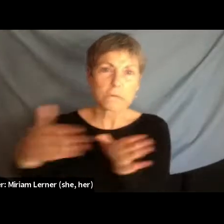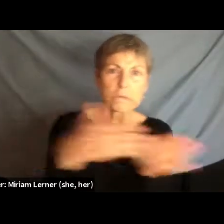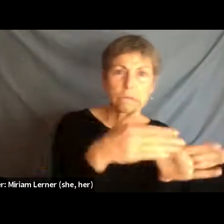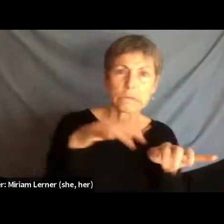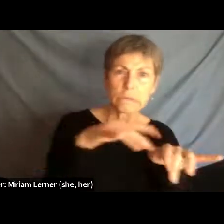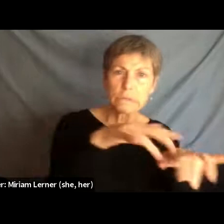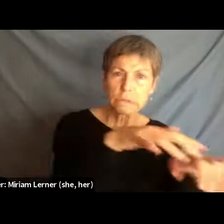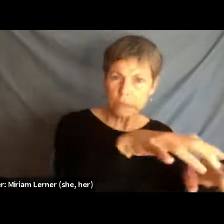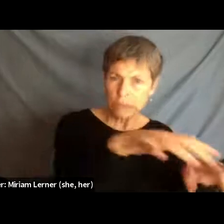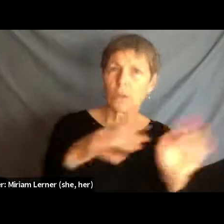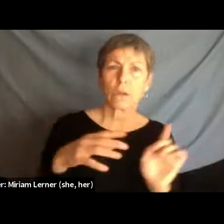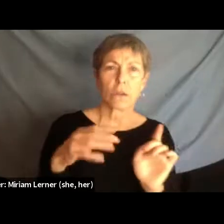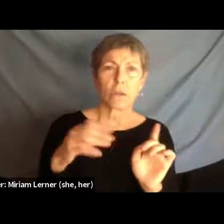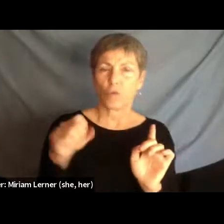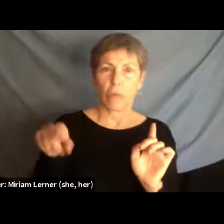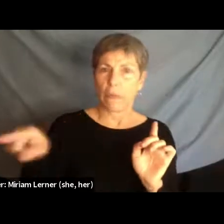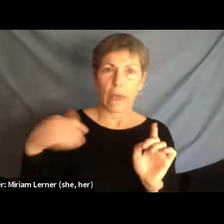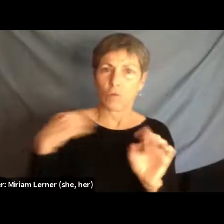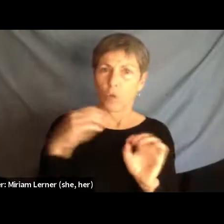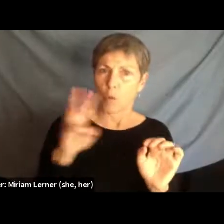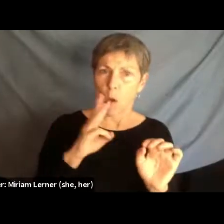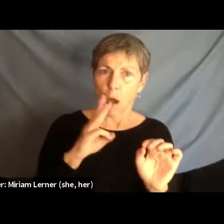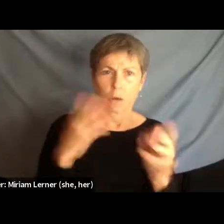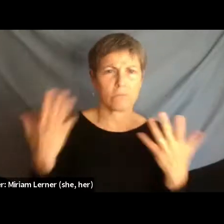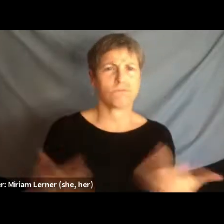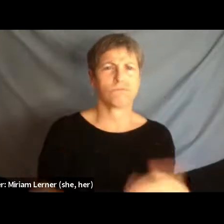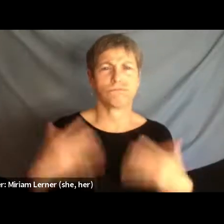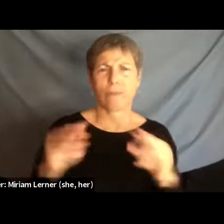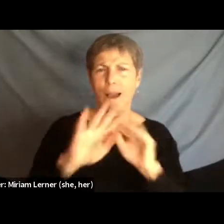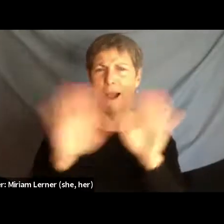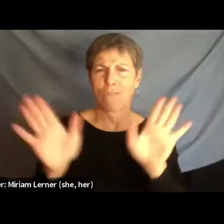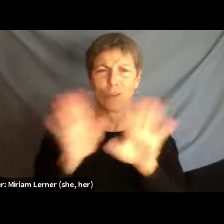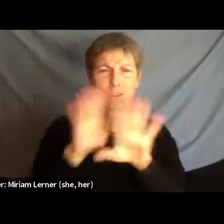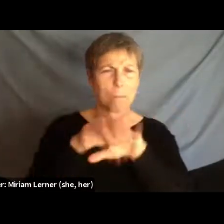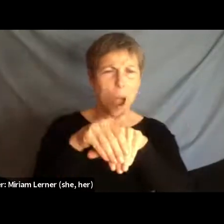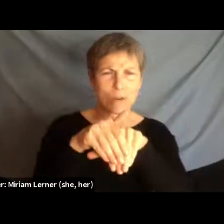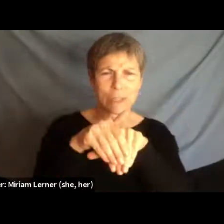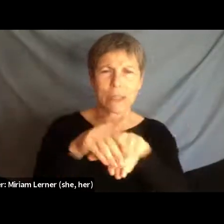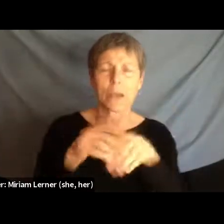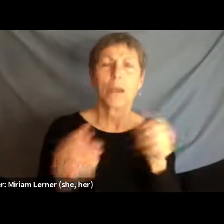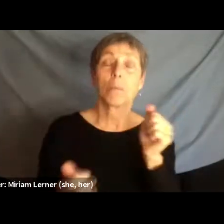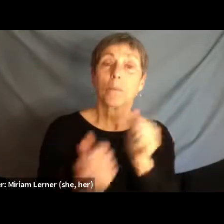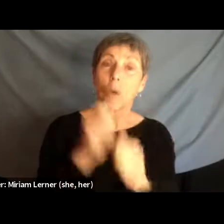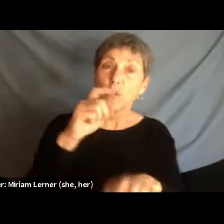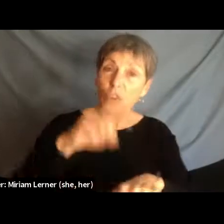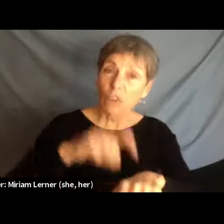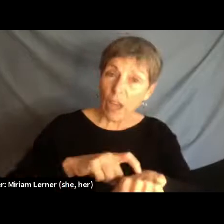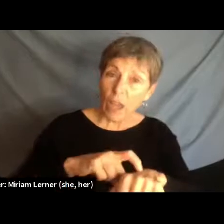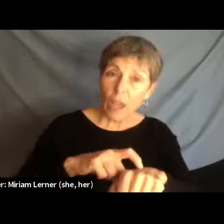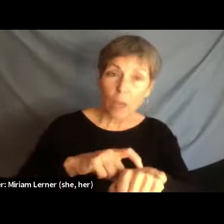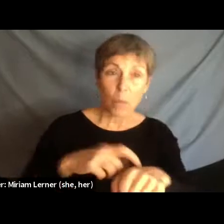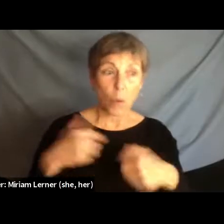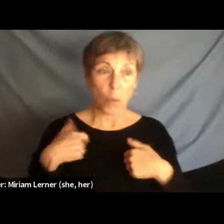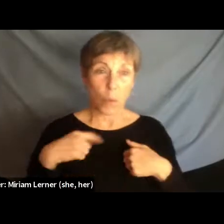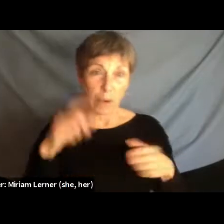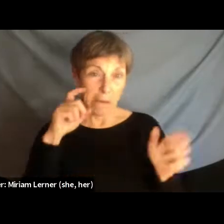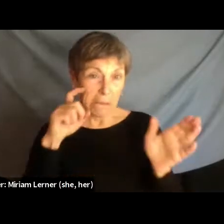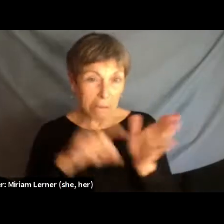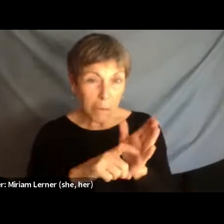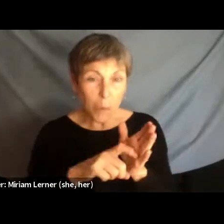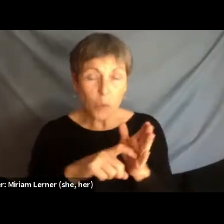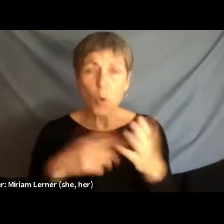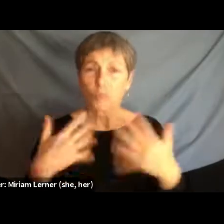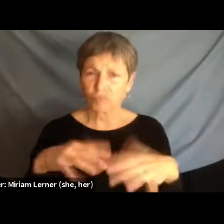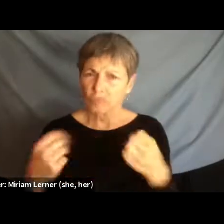and Jehun. Talk about hypocrisy. We have most of the times observed the constant support